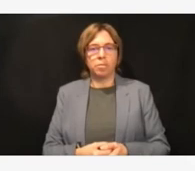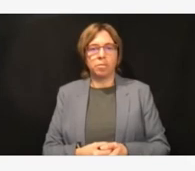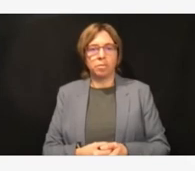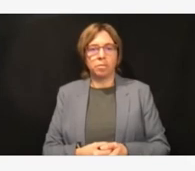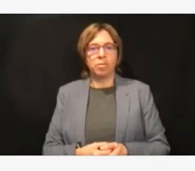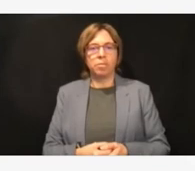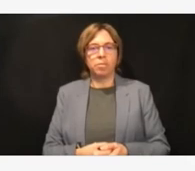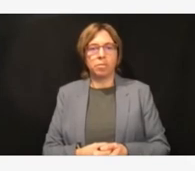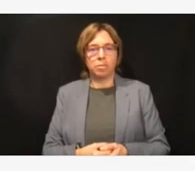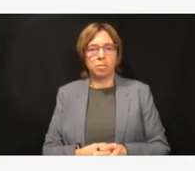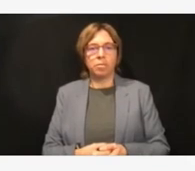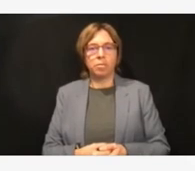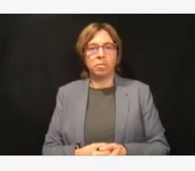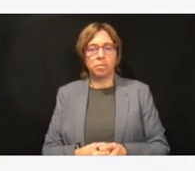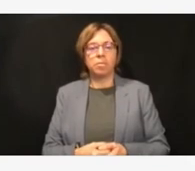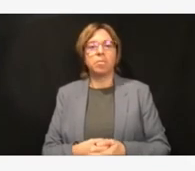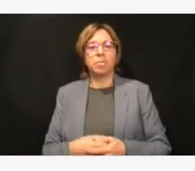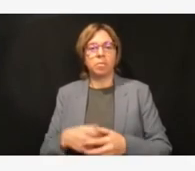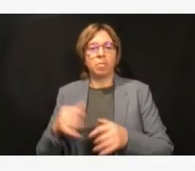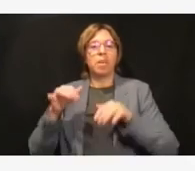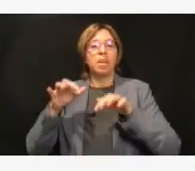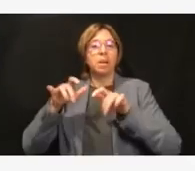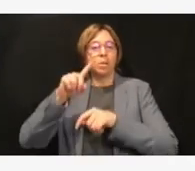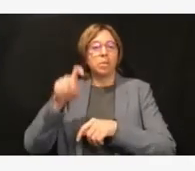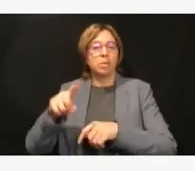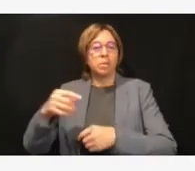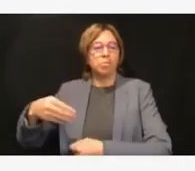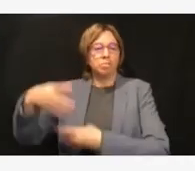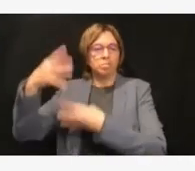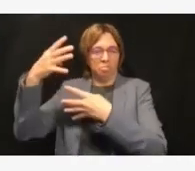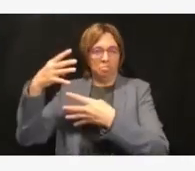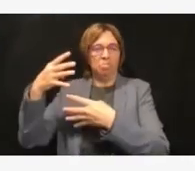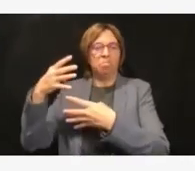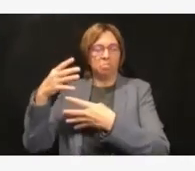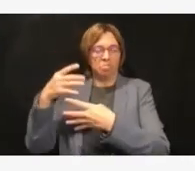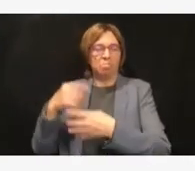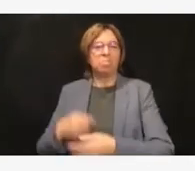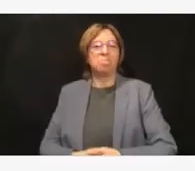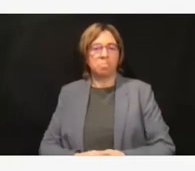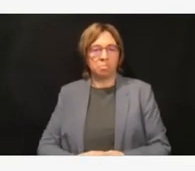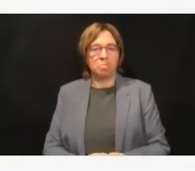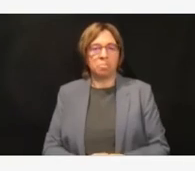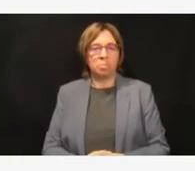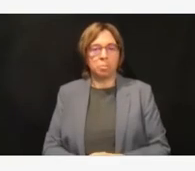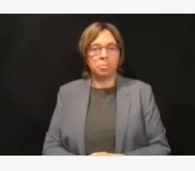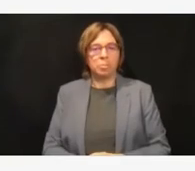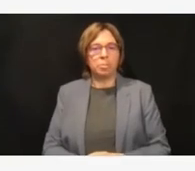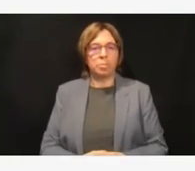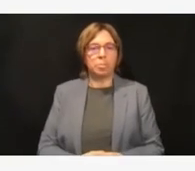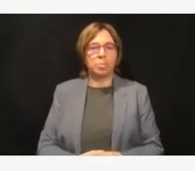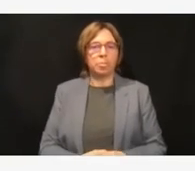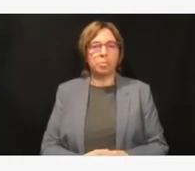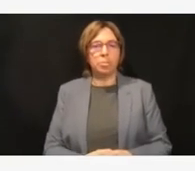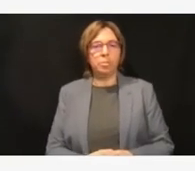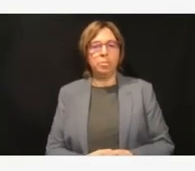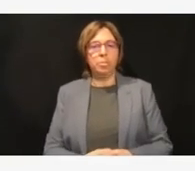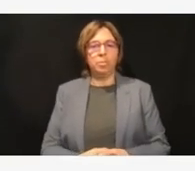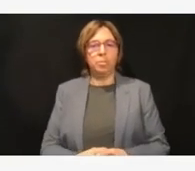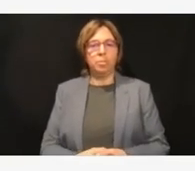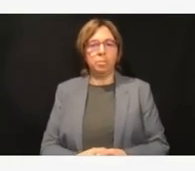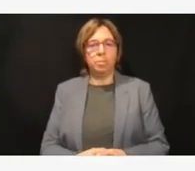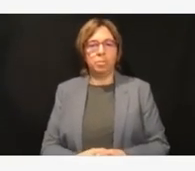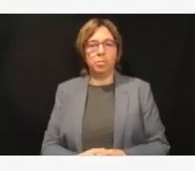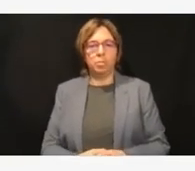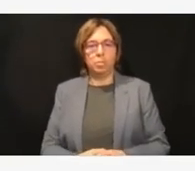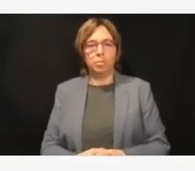please unmute yourself and announce your name in Media Outlet before asking your question, and please remember to clear your hand when you are